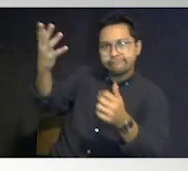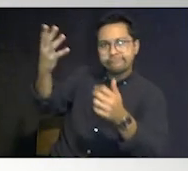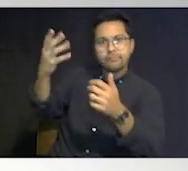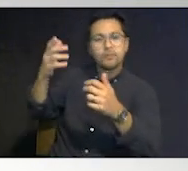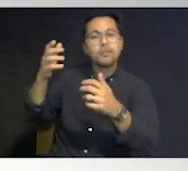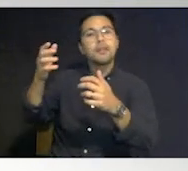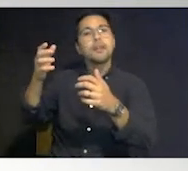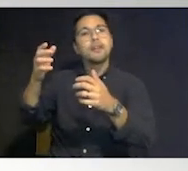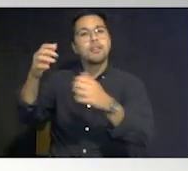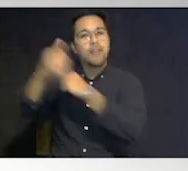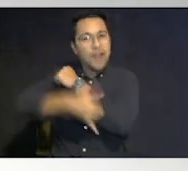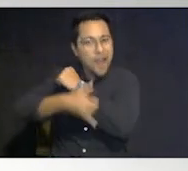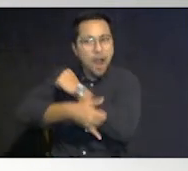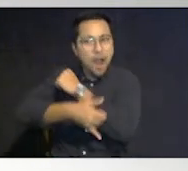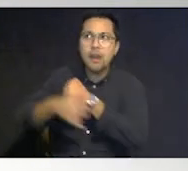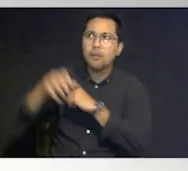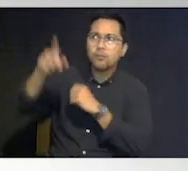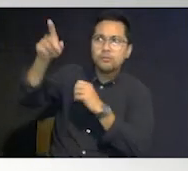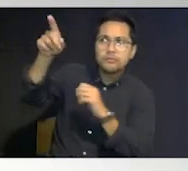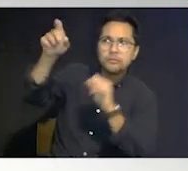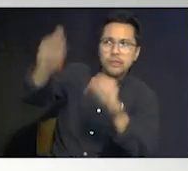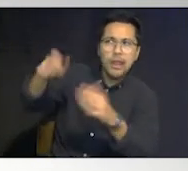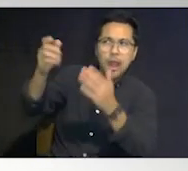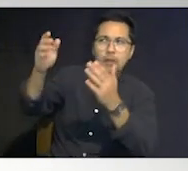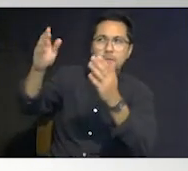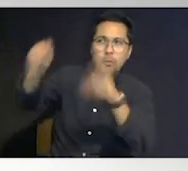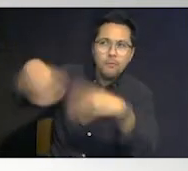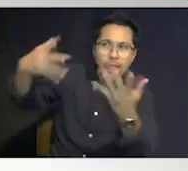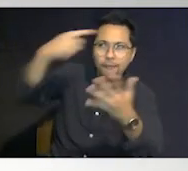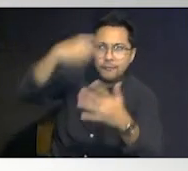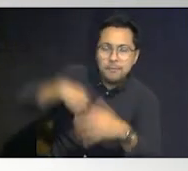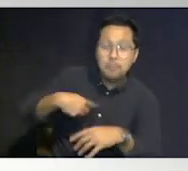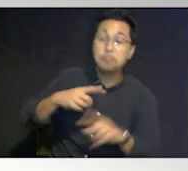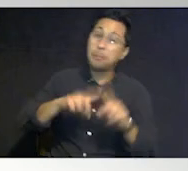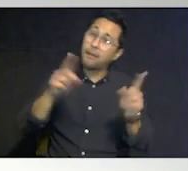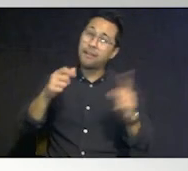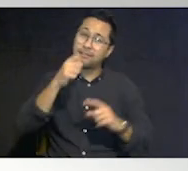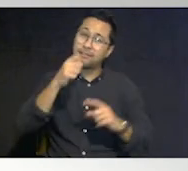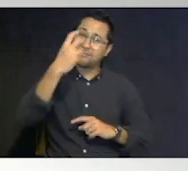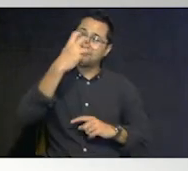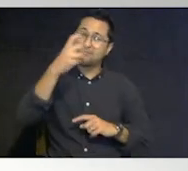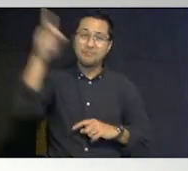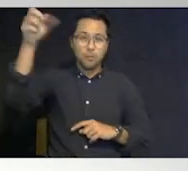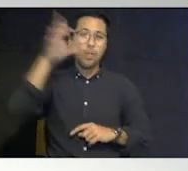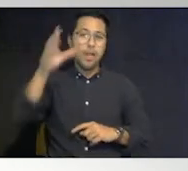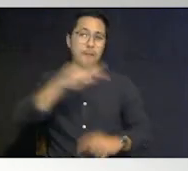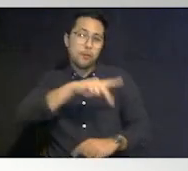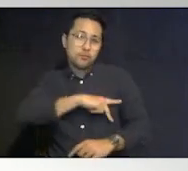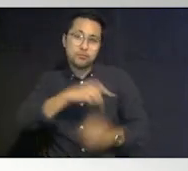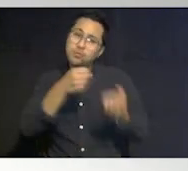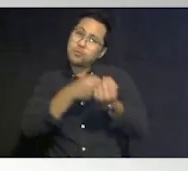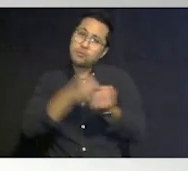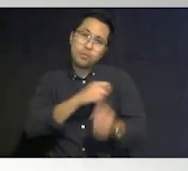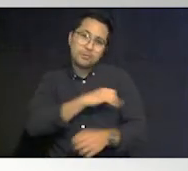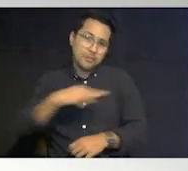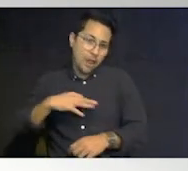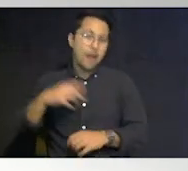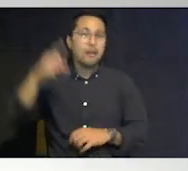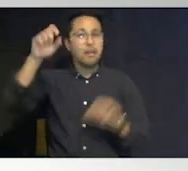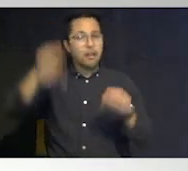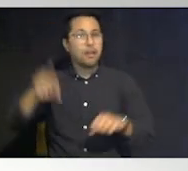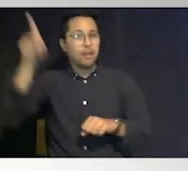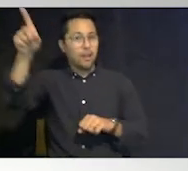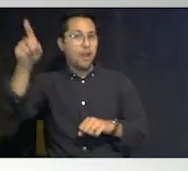they could provide for you but it's it's quite unlikely that they would have personal support staff there that could address someone's